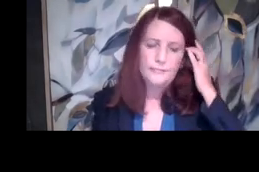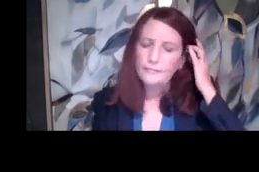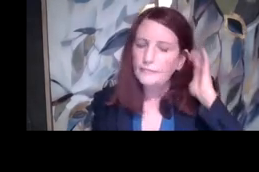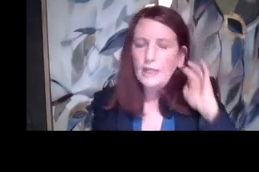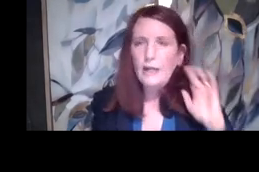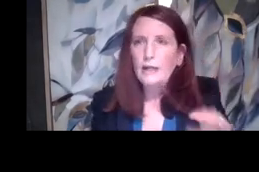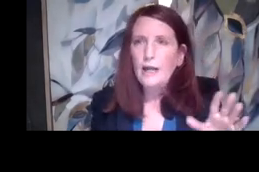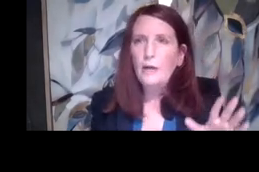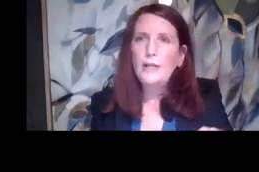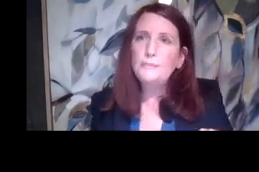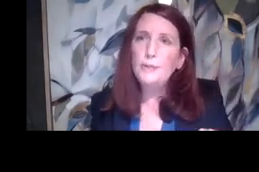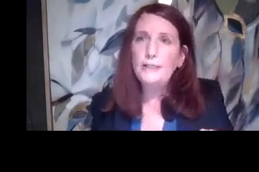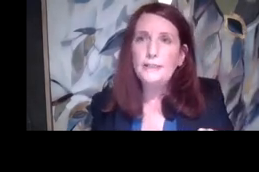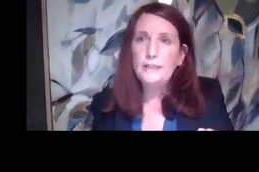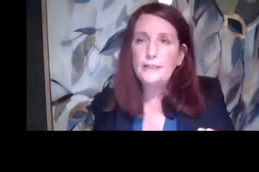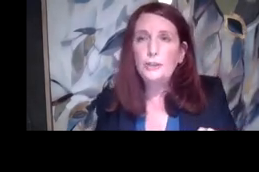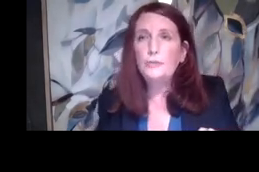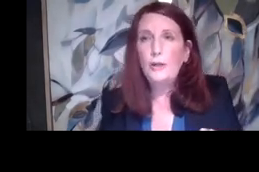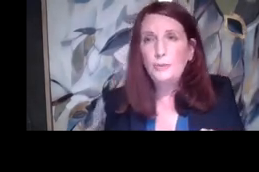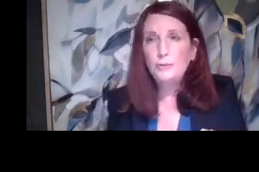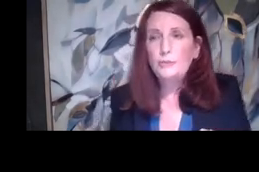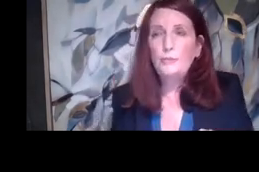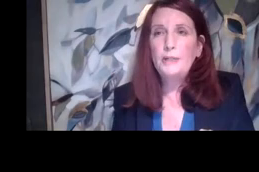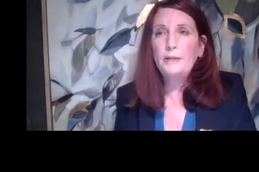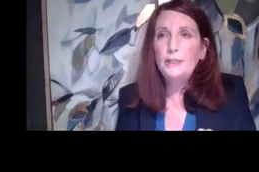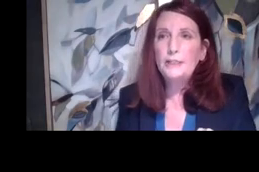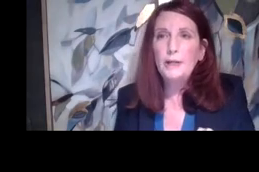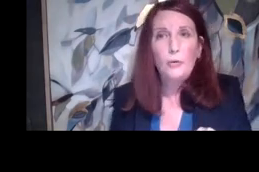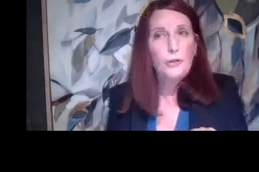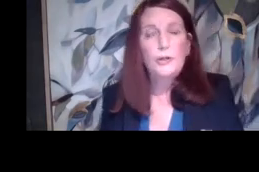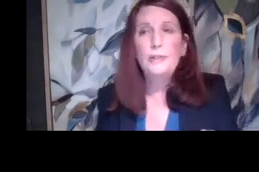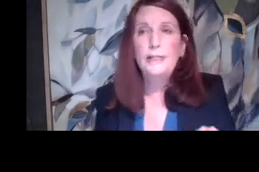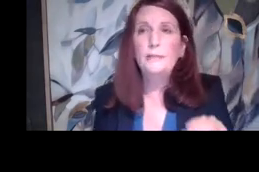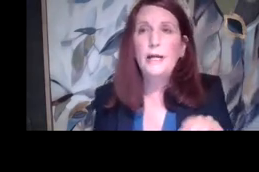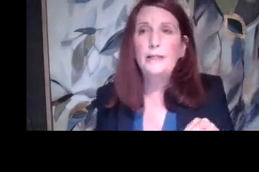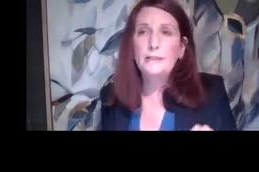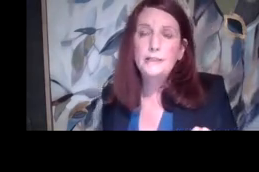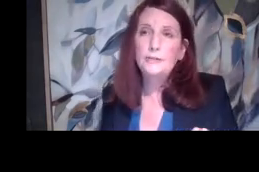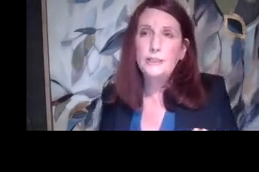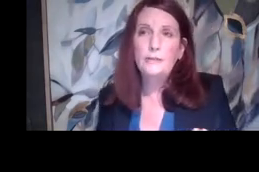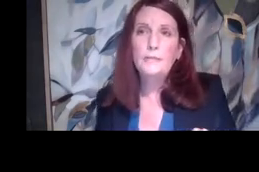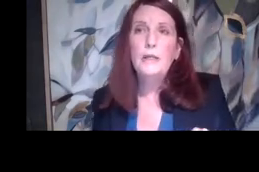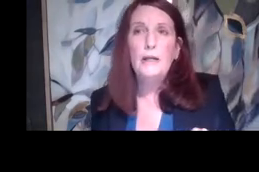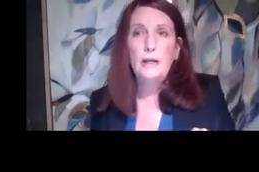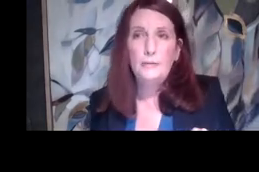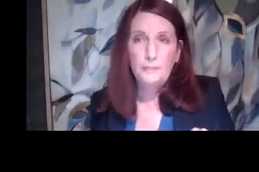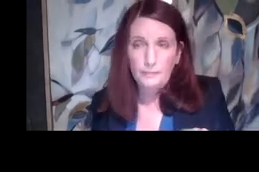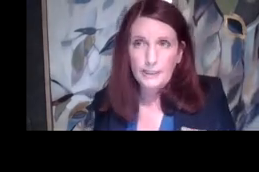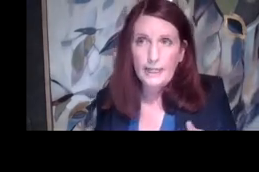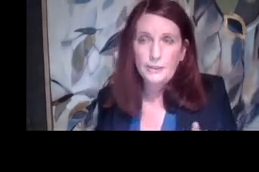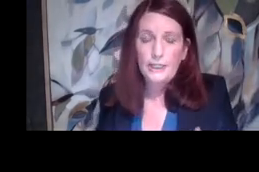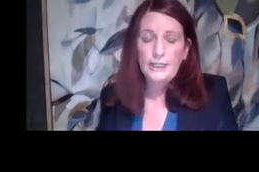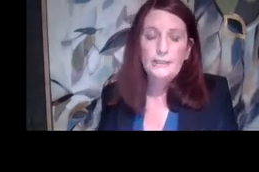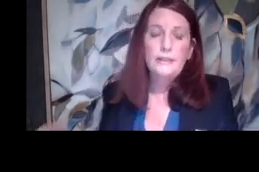um, how widespread is it? Is it just one person you're being complained about or are you complaining about an entire team, uh,